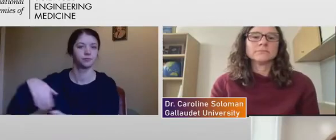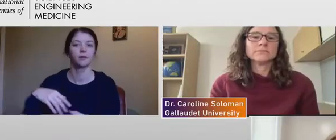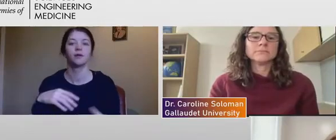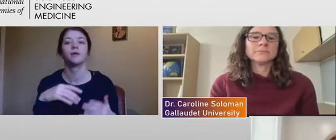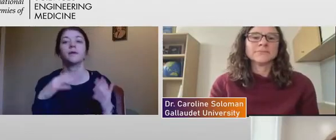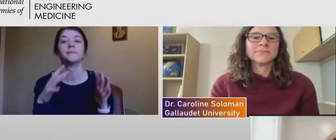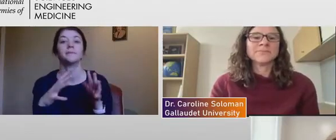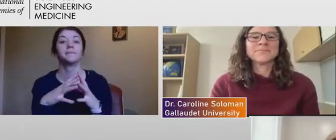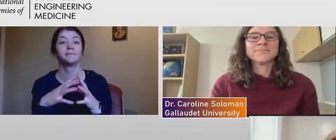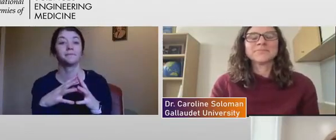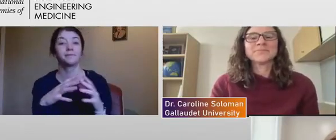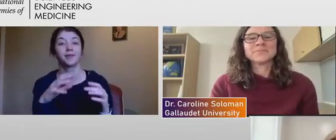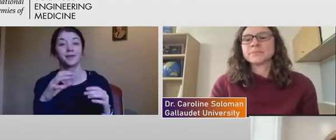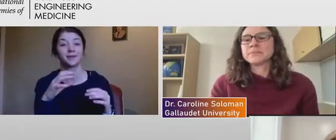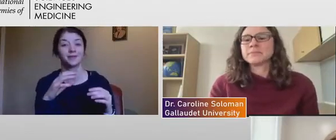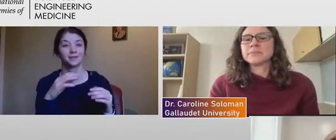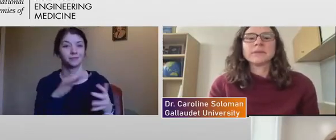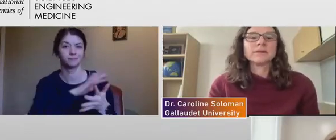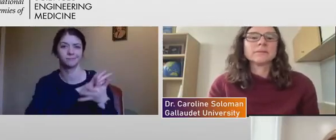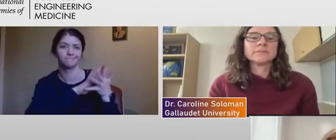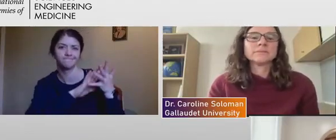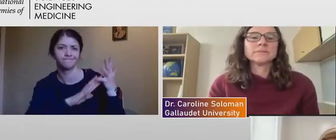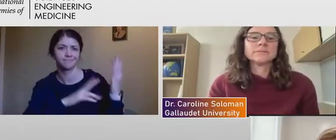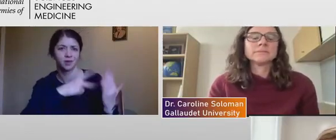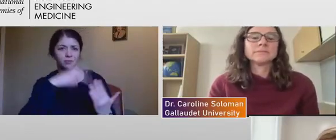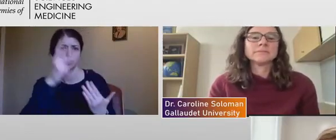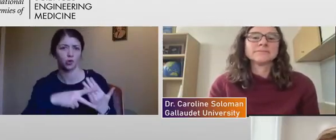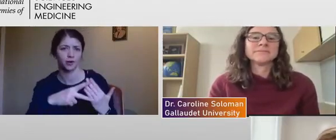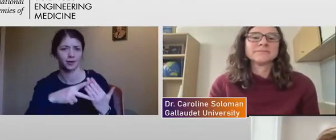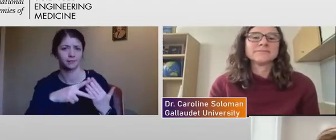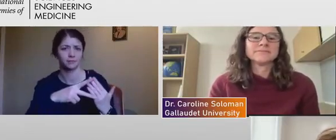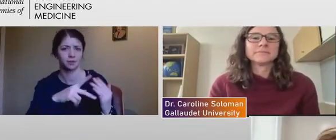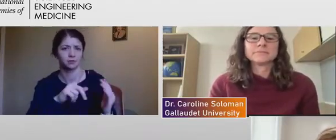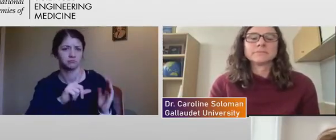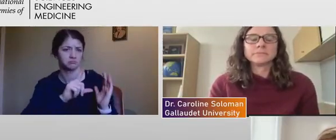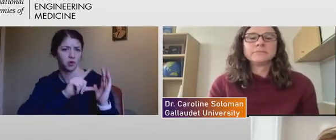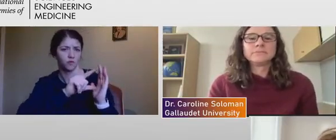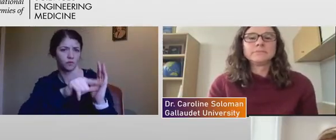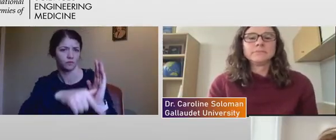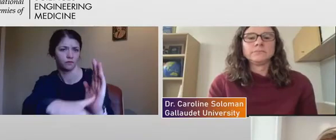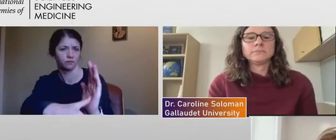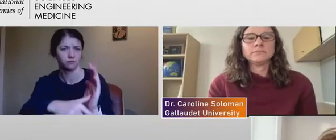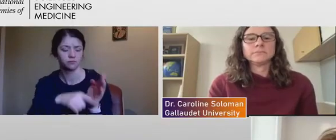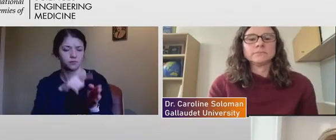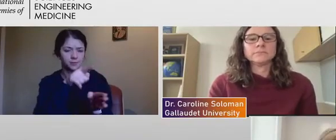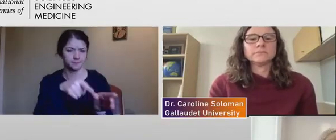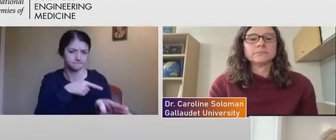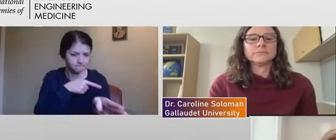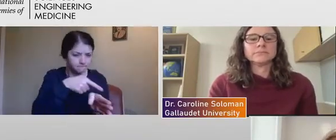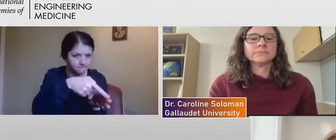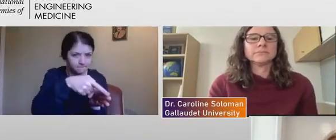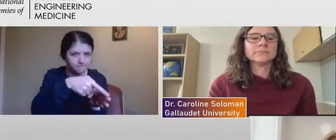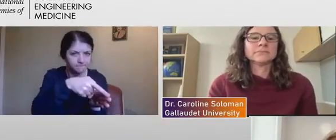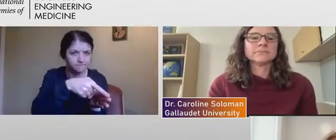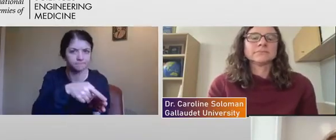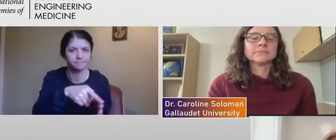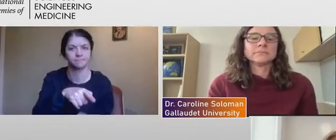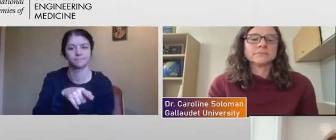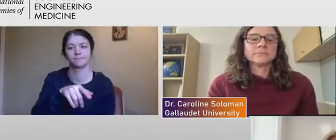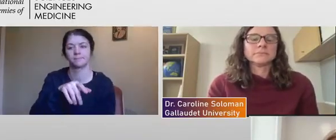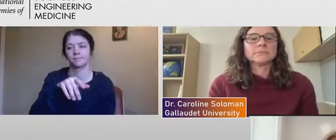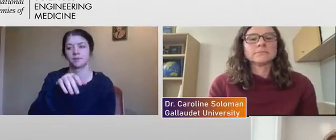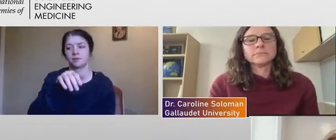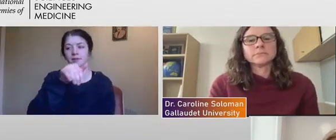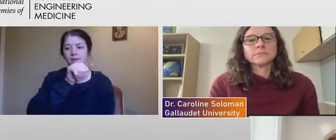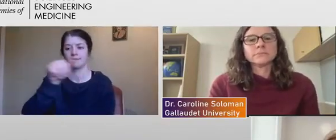yeah, there have been several programs over the years that have worked specifically on this. AAAS had the entry